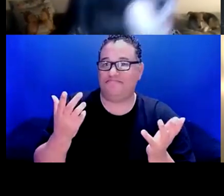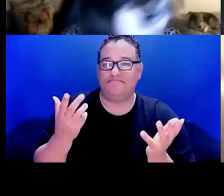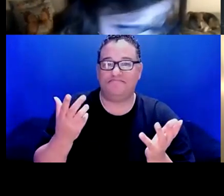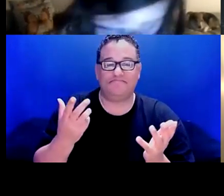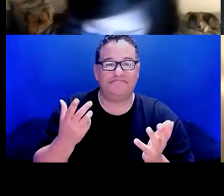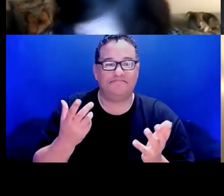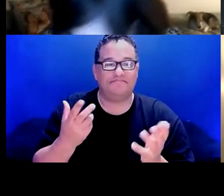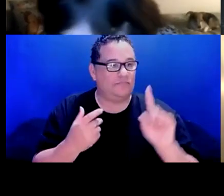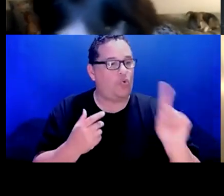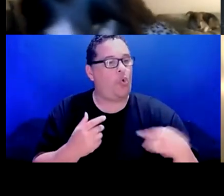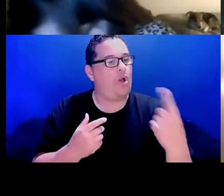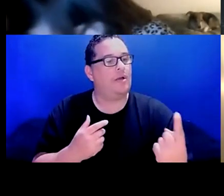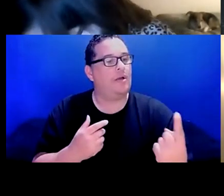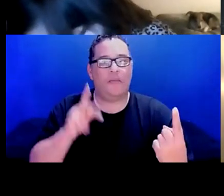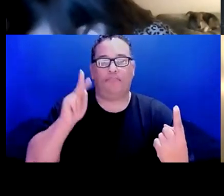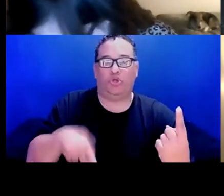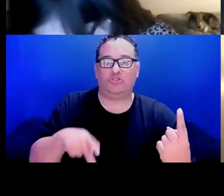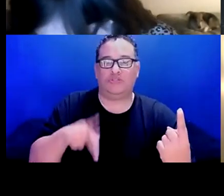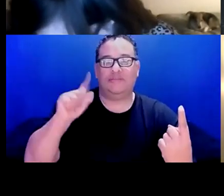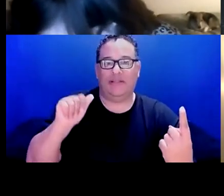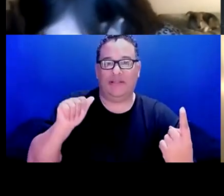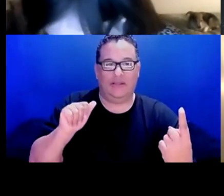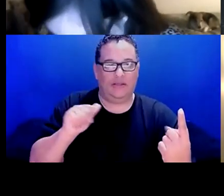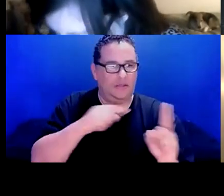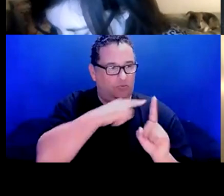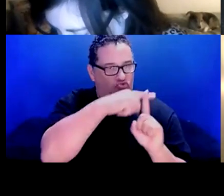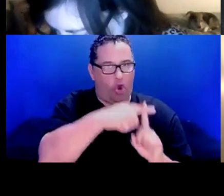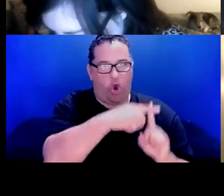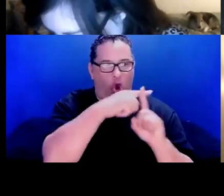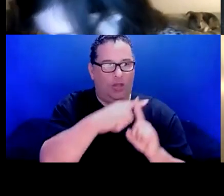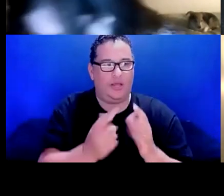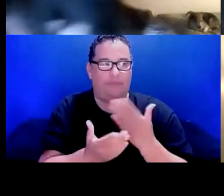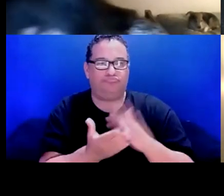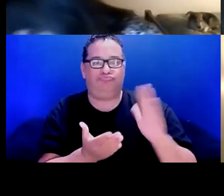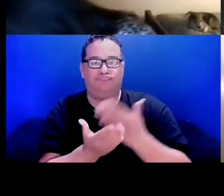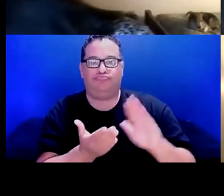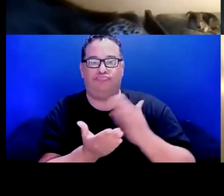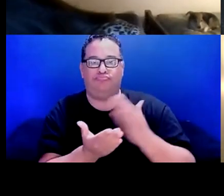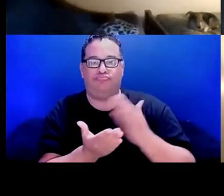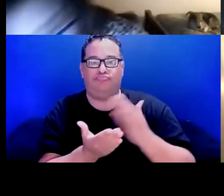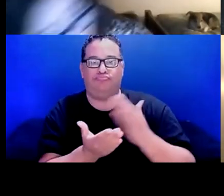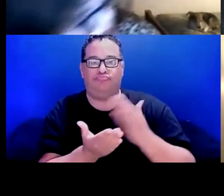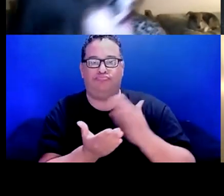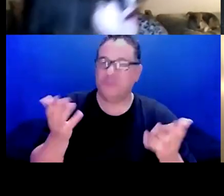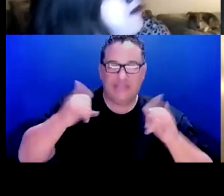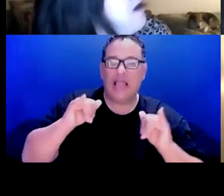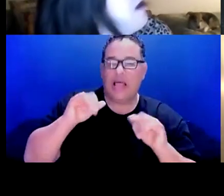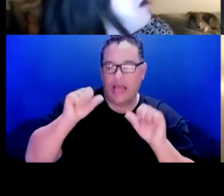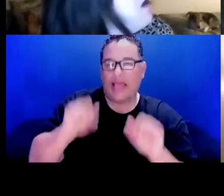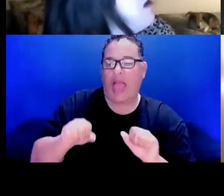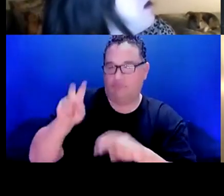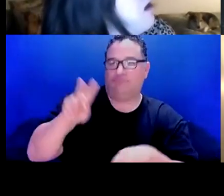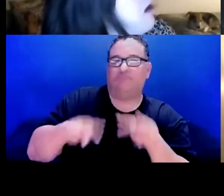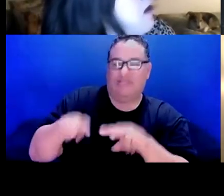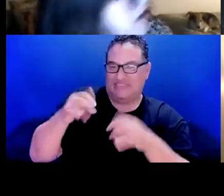disability and you're the one that's the target and you're always being excluded. that can, they can still be determined, you know, that's still can